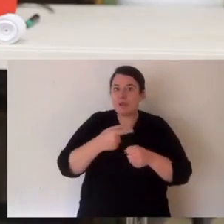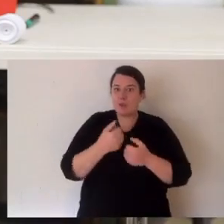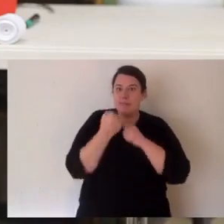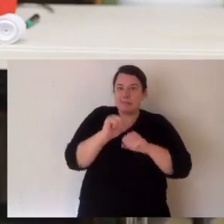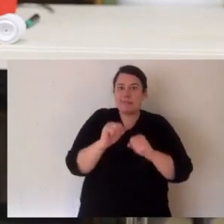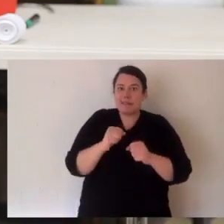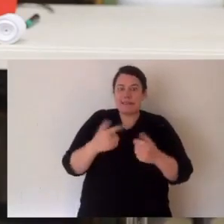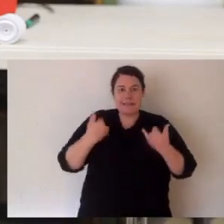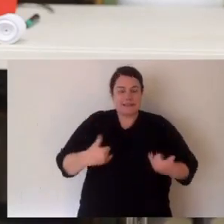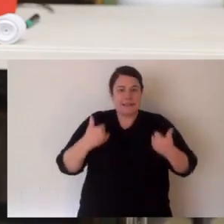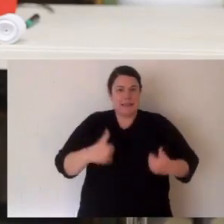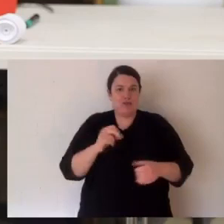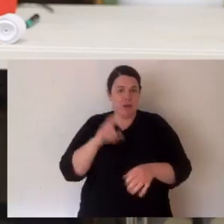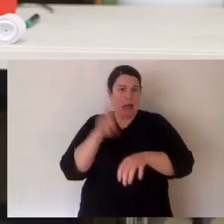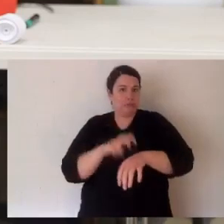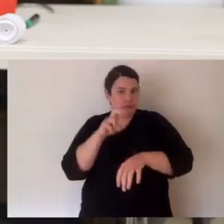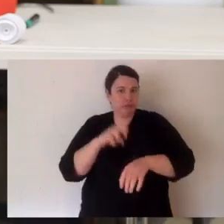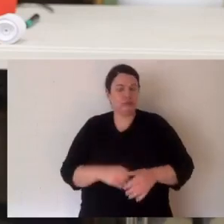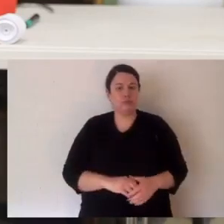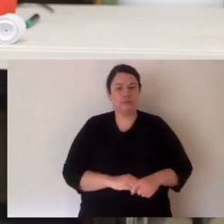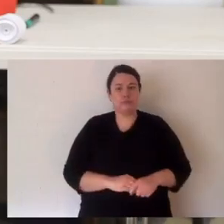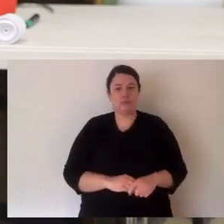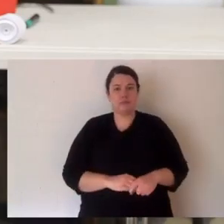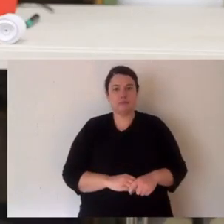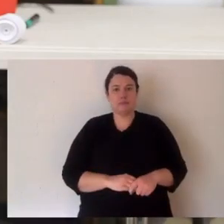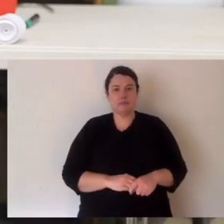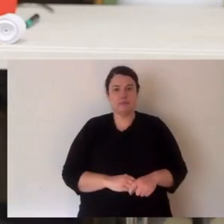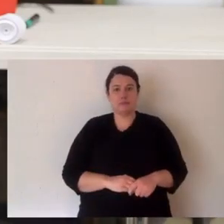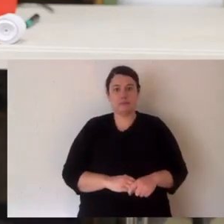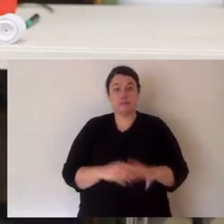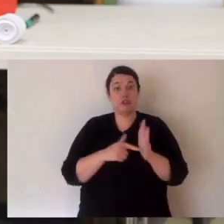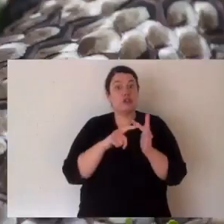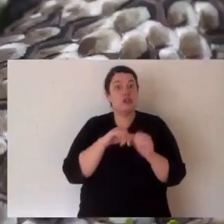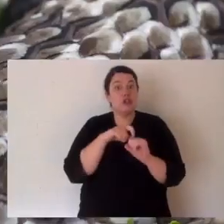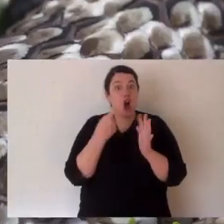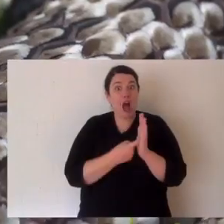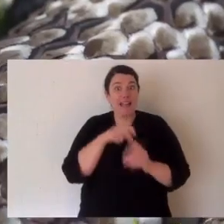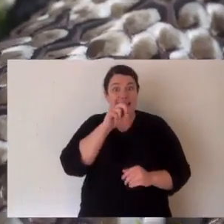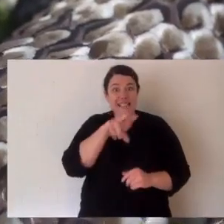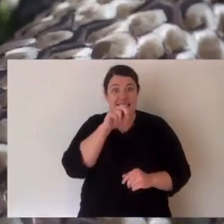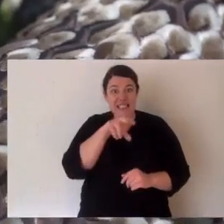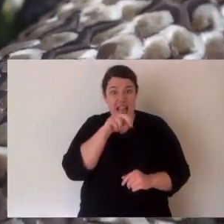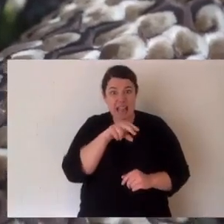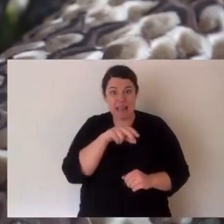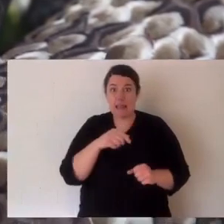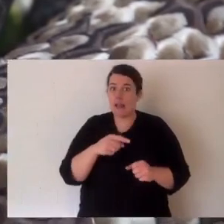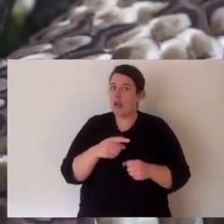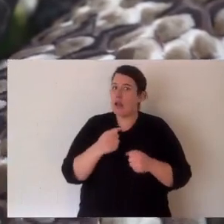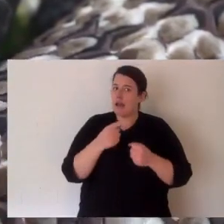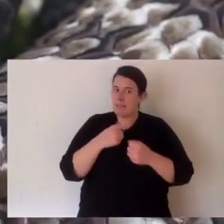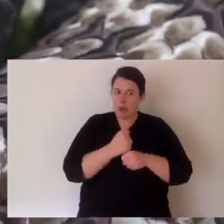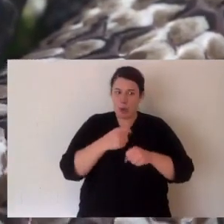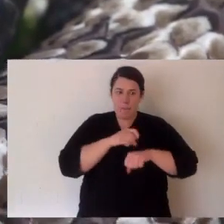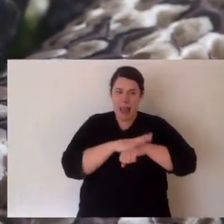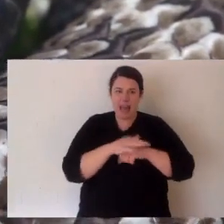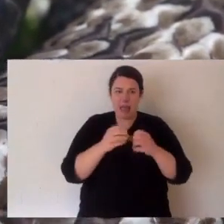And I'll explain that to you. A tiger snake thickens your blood. It also has really strong neurotoxins.